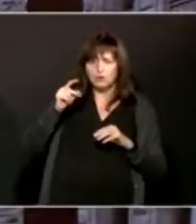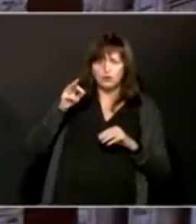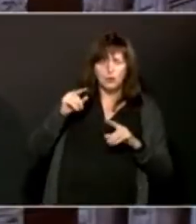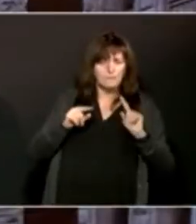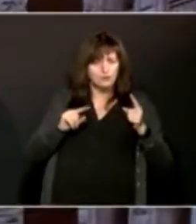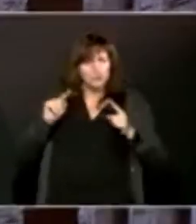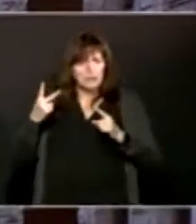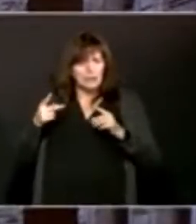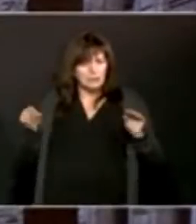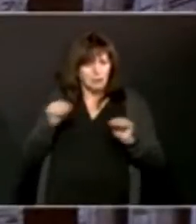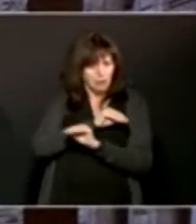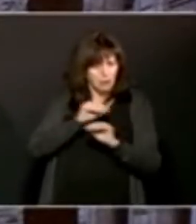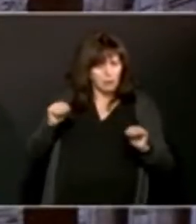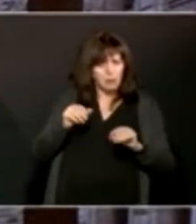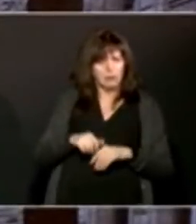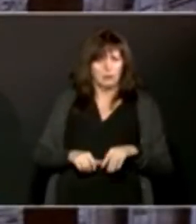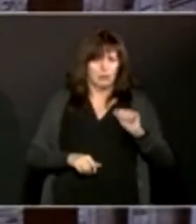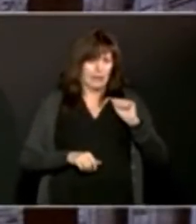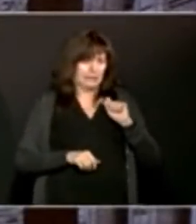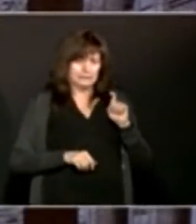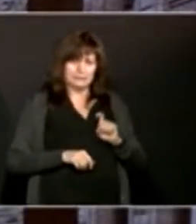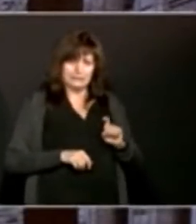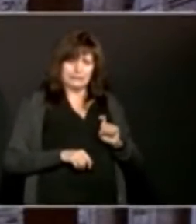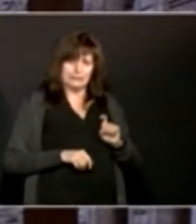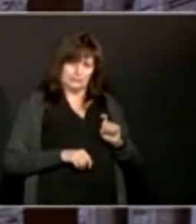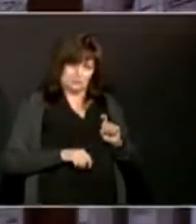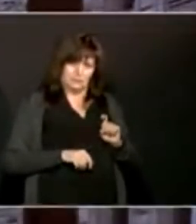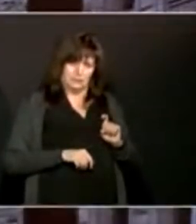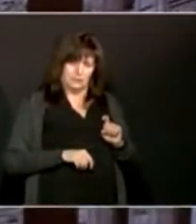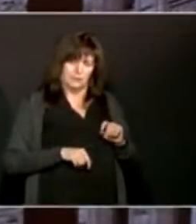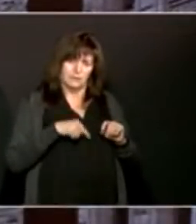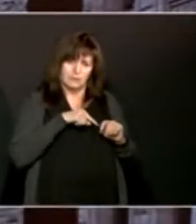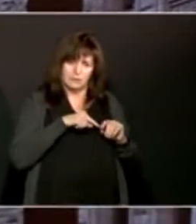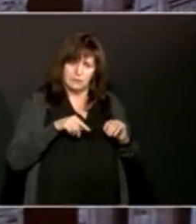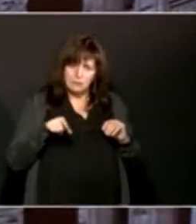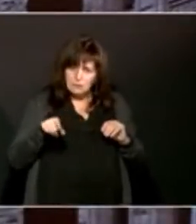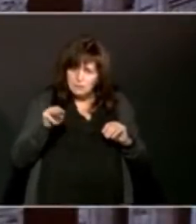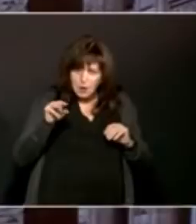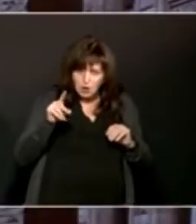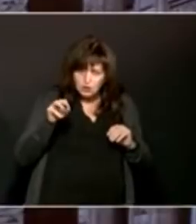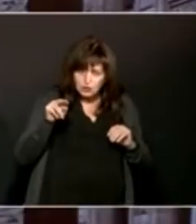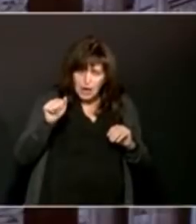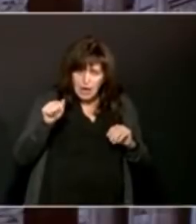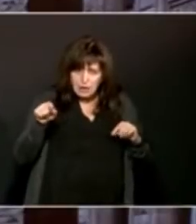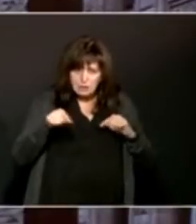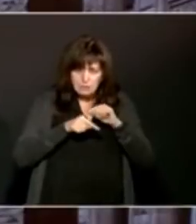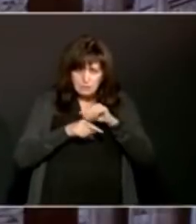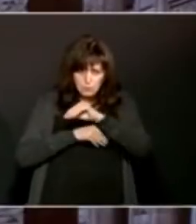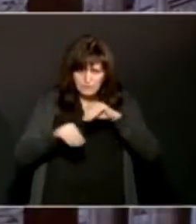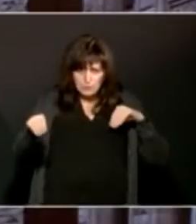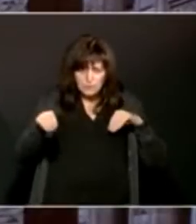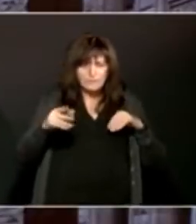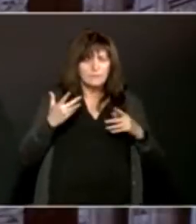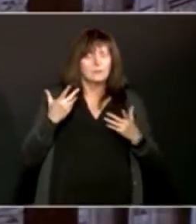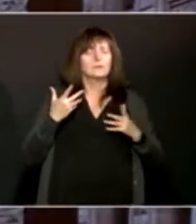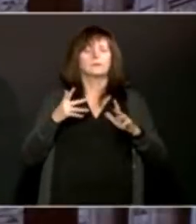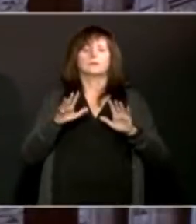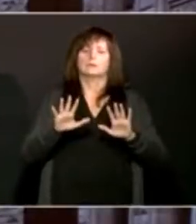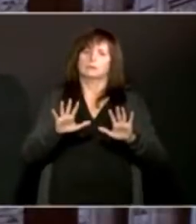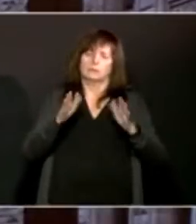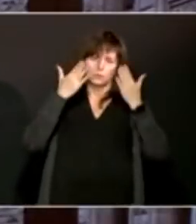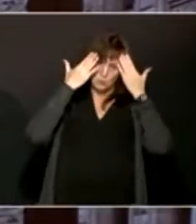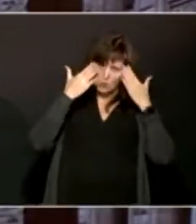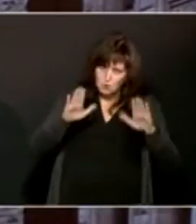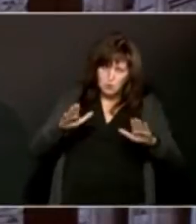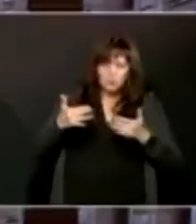as in the AZT, AstraZeneca, sorry, and the mRNA vaccines? The answer is, they're looking into that matter and see what they can